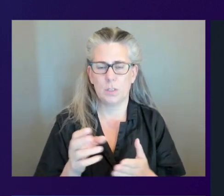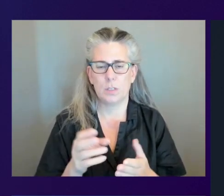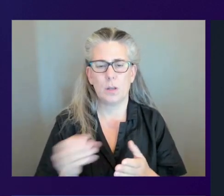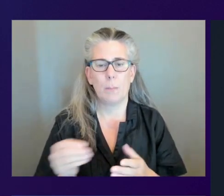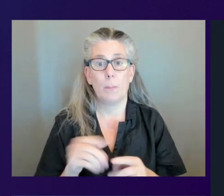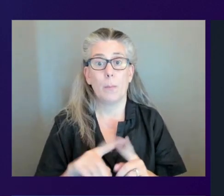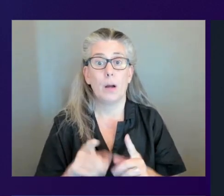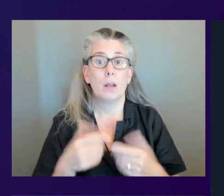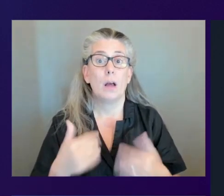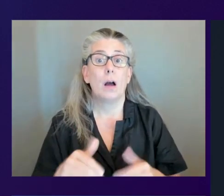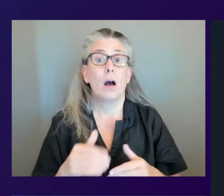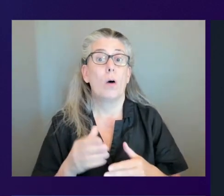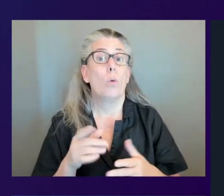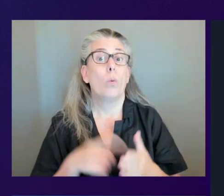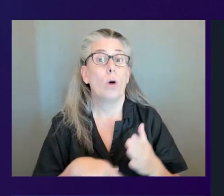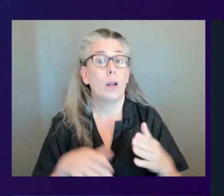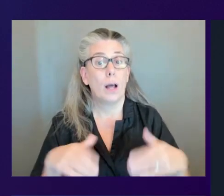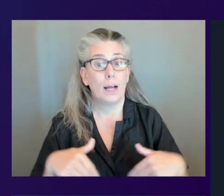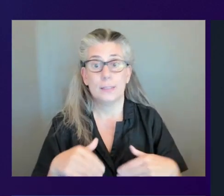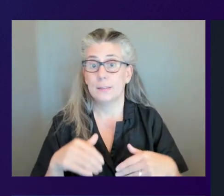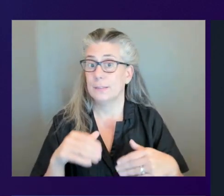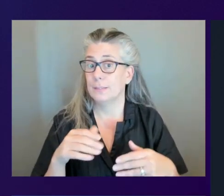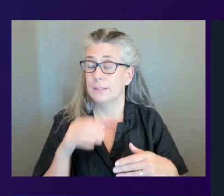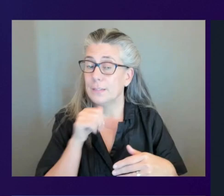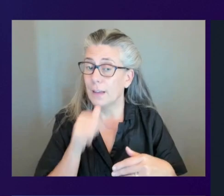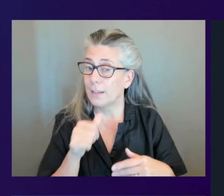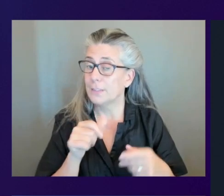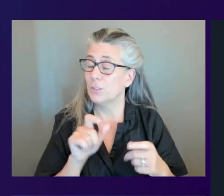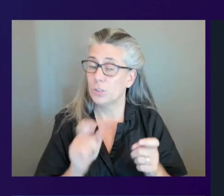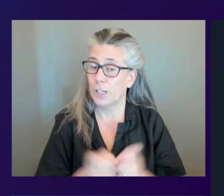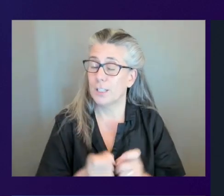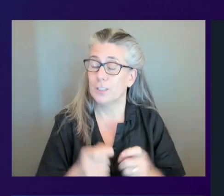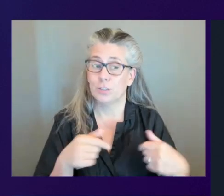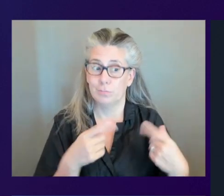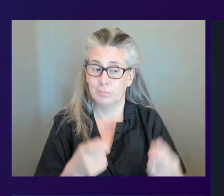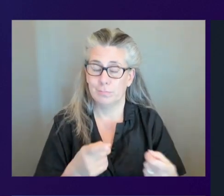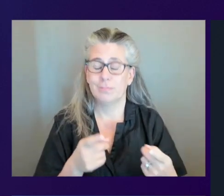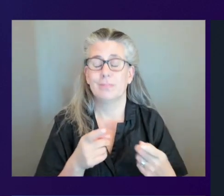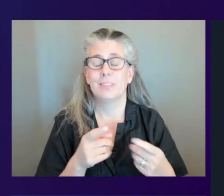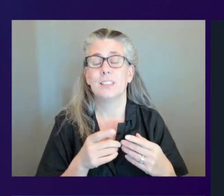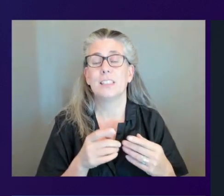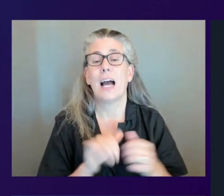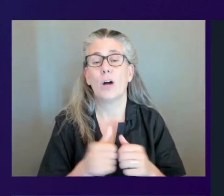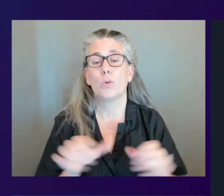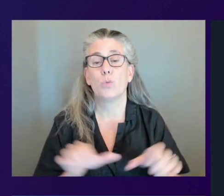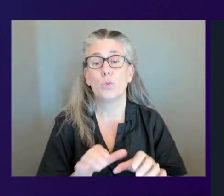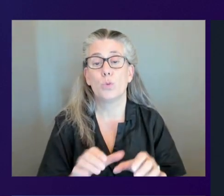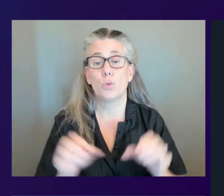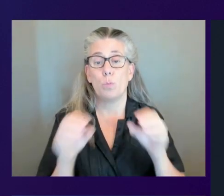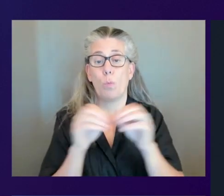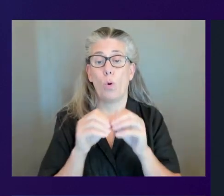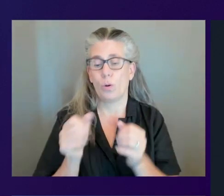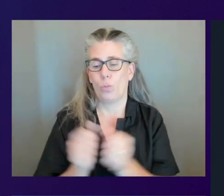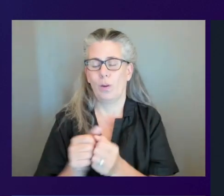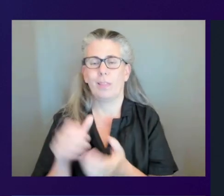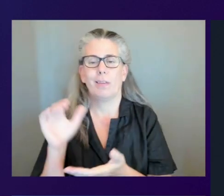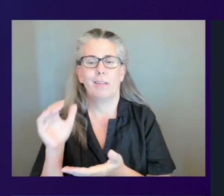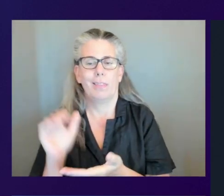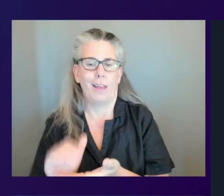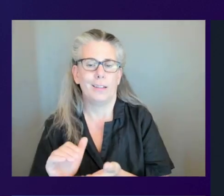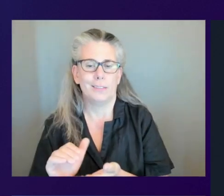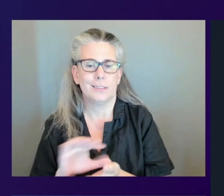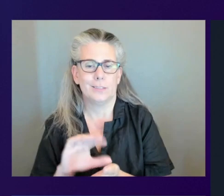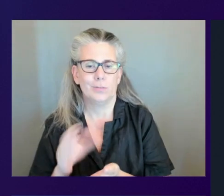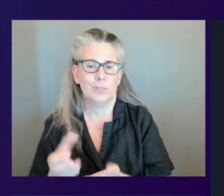less. And the best way to overcome all of these challenges in end user computing is to build a solid foundation for the